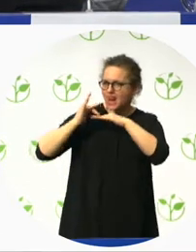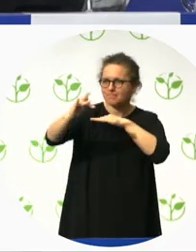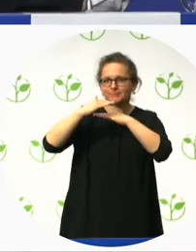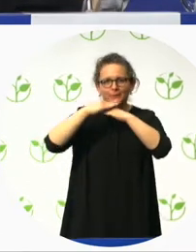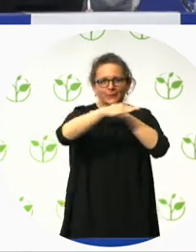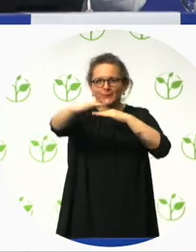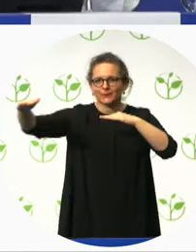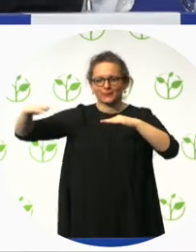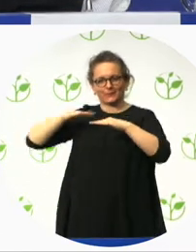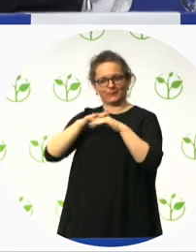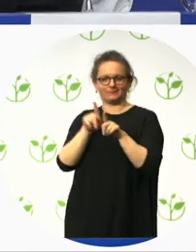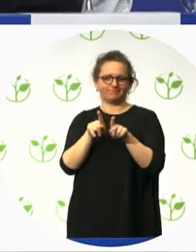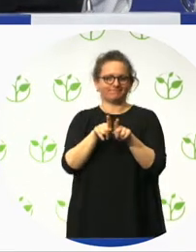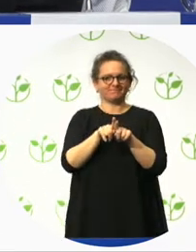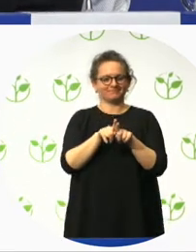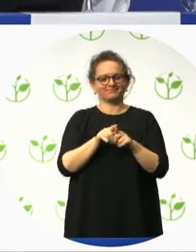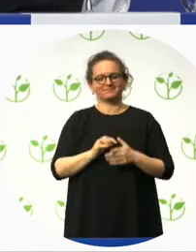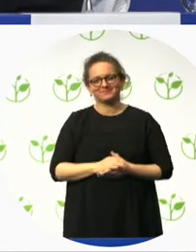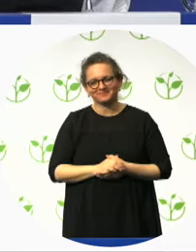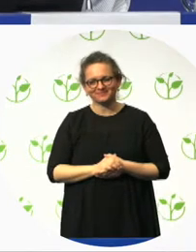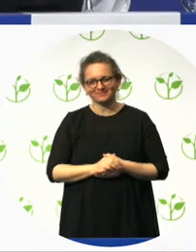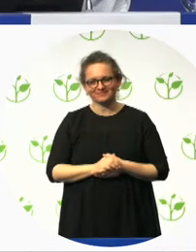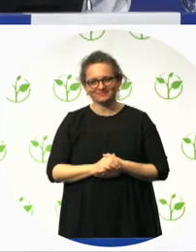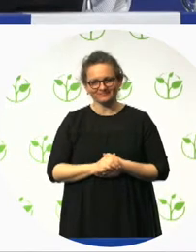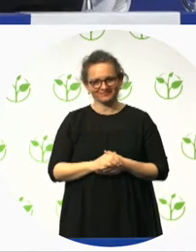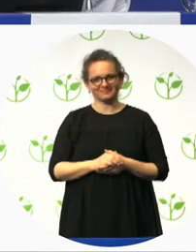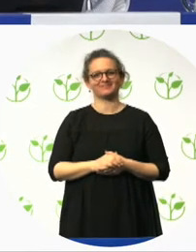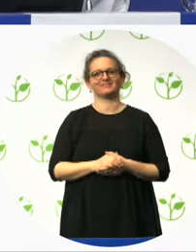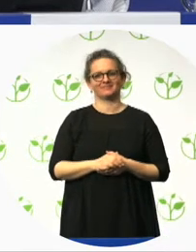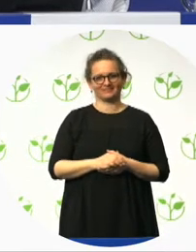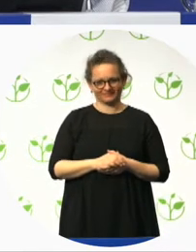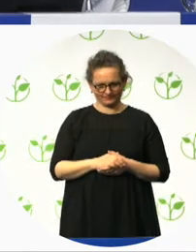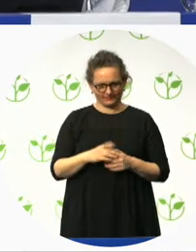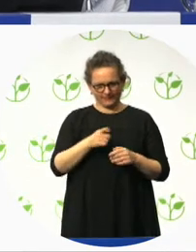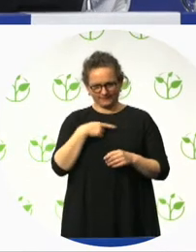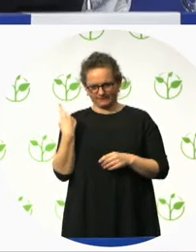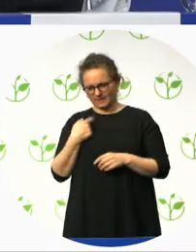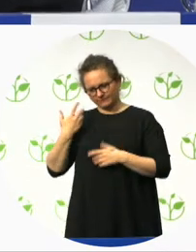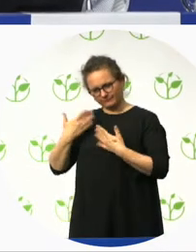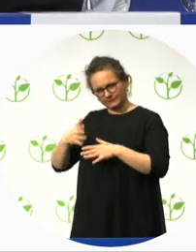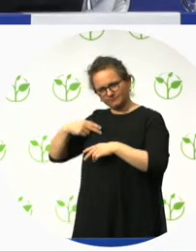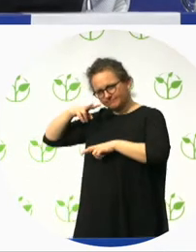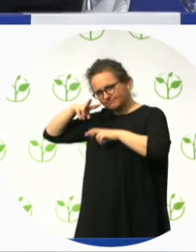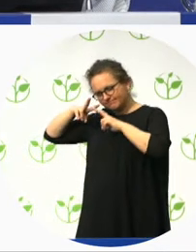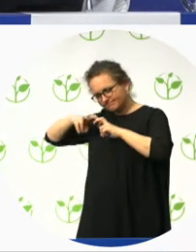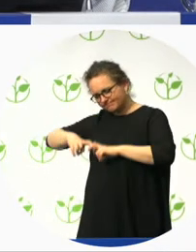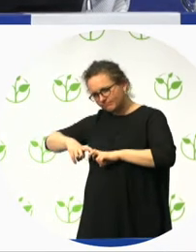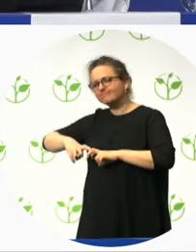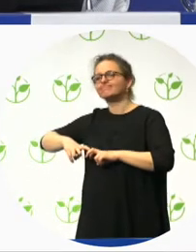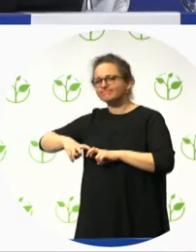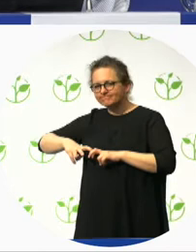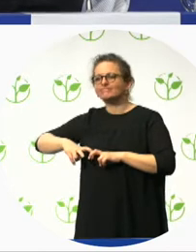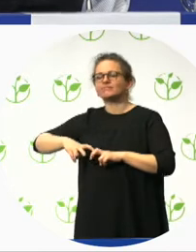We used, we also studied the science of color as we started this project. And you'll see three basic colors that were used.